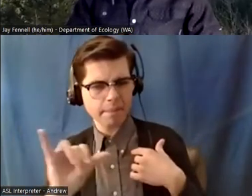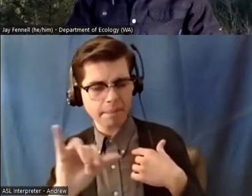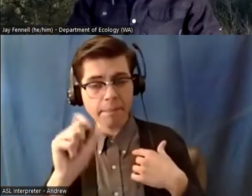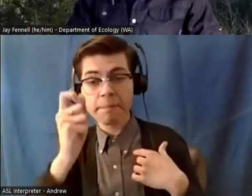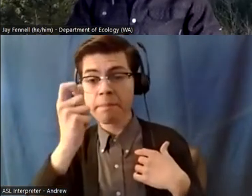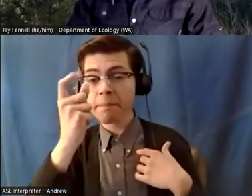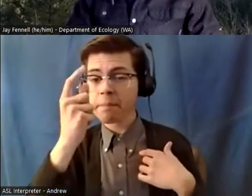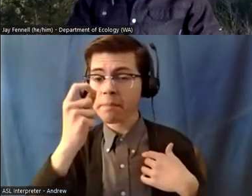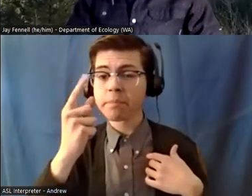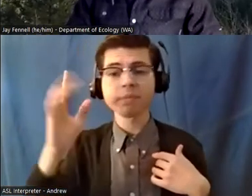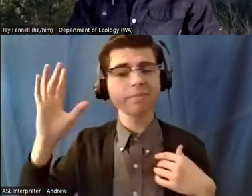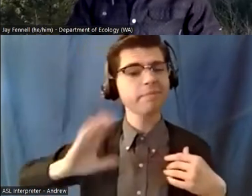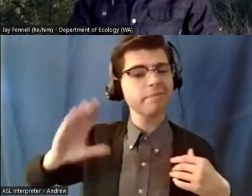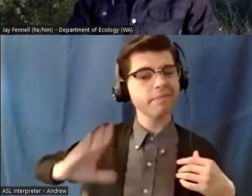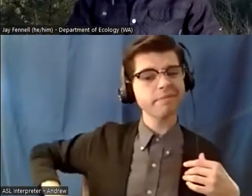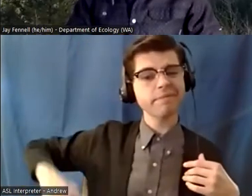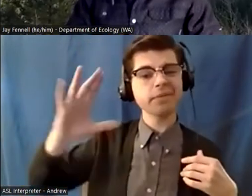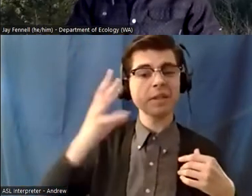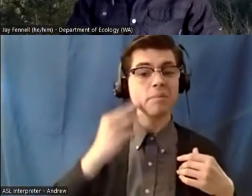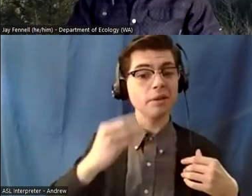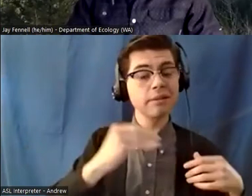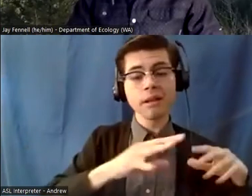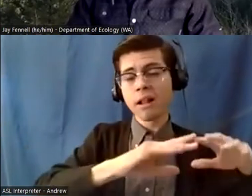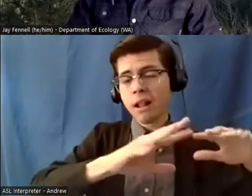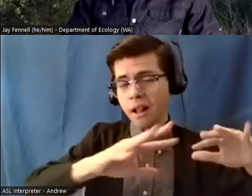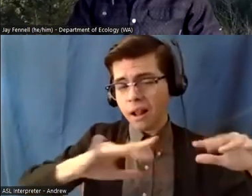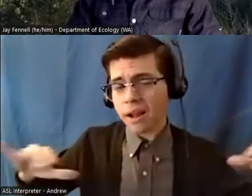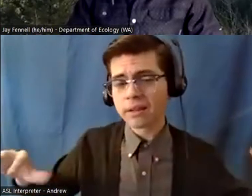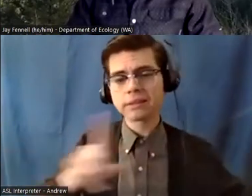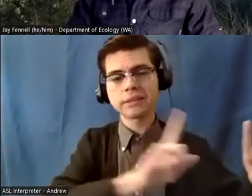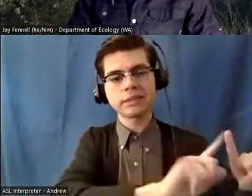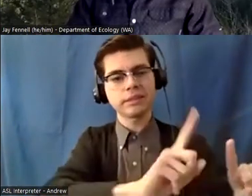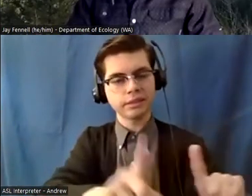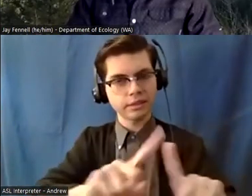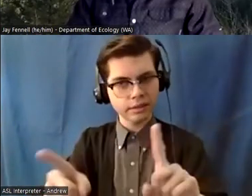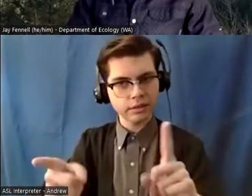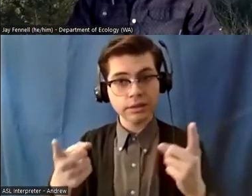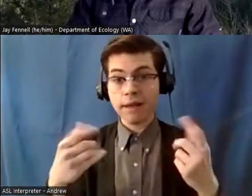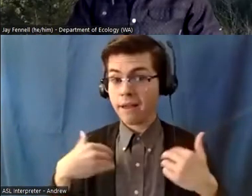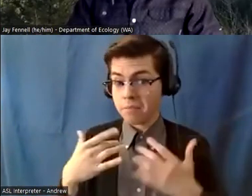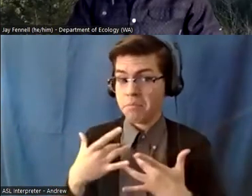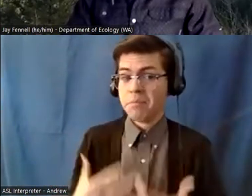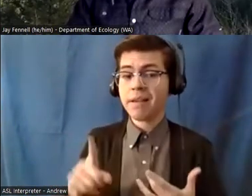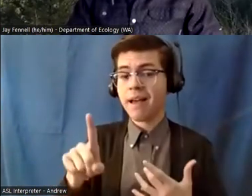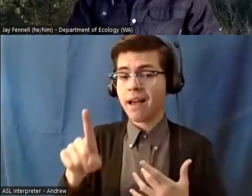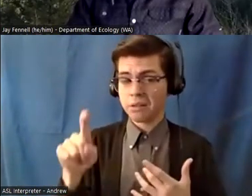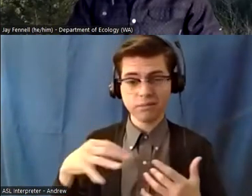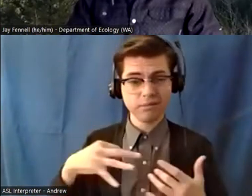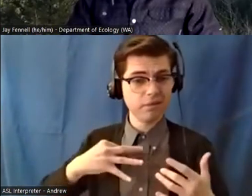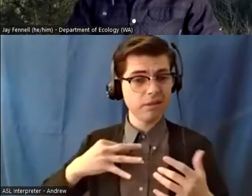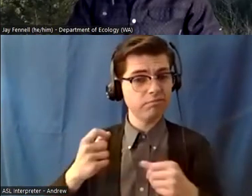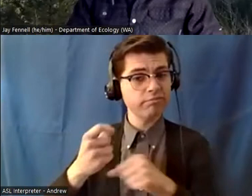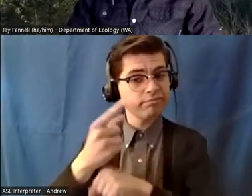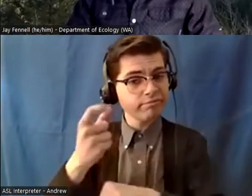backgrounds and we welcome them all and the same thing with our volunteers we get about 100 volunteers per year and i say there's a place for